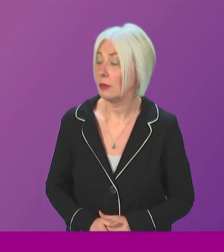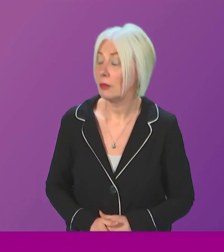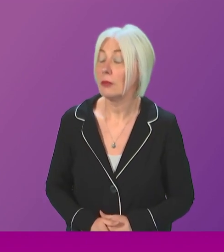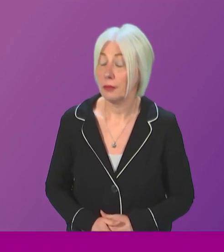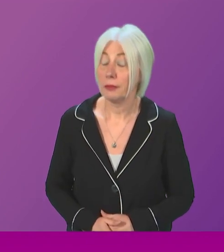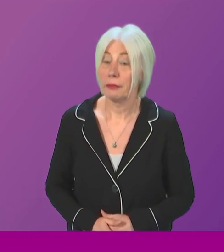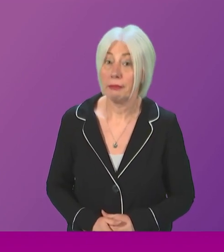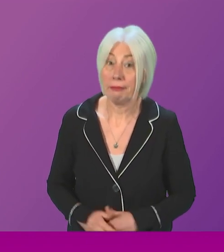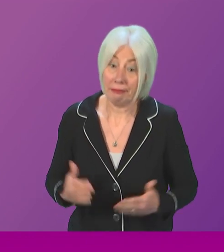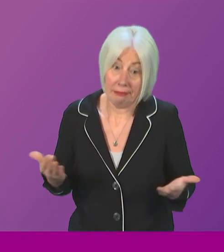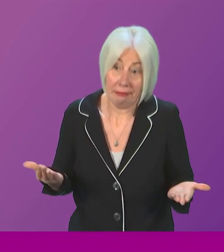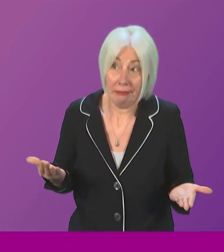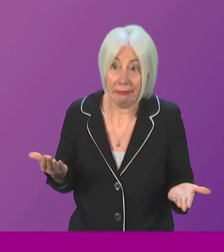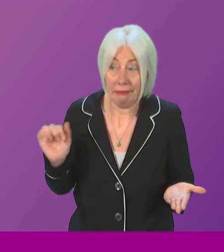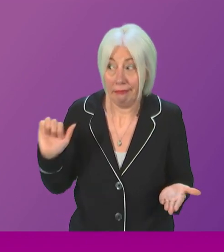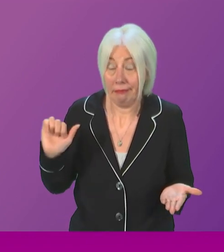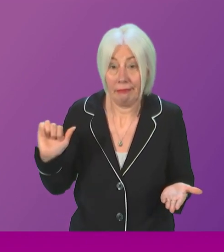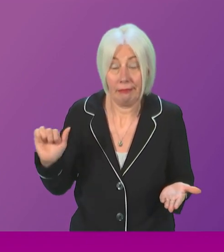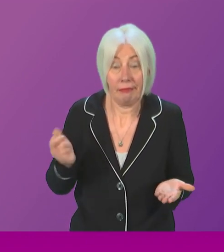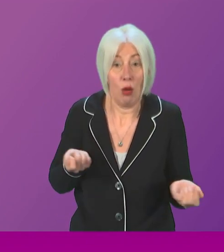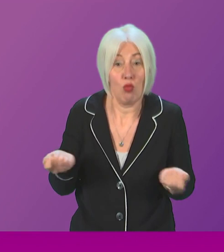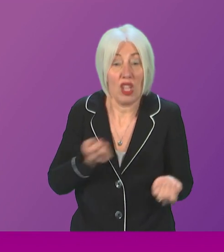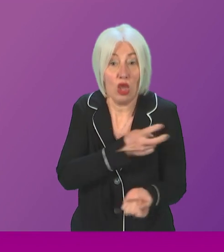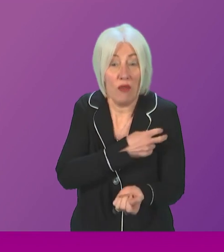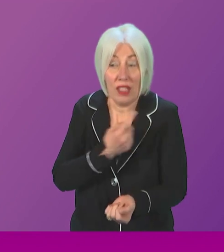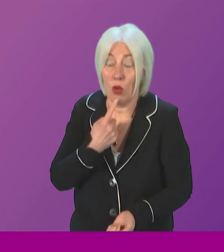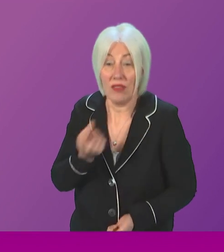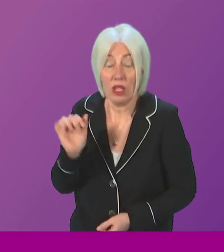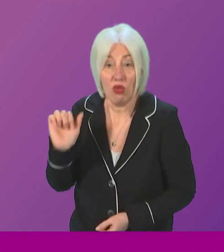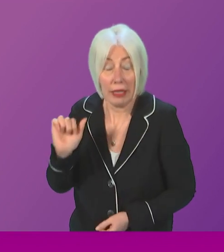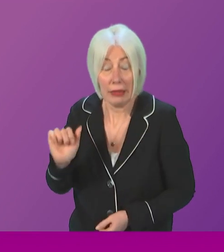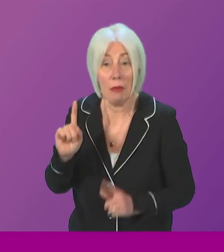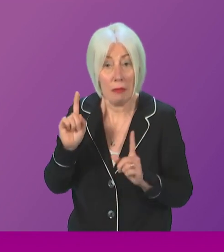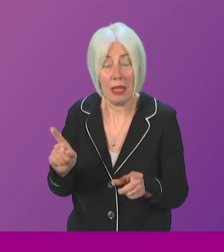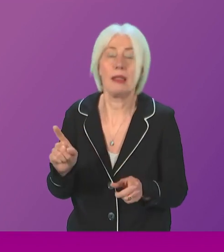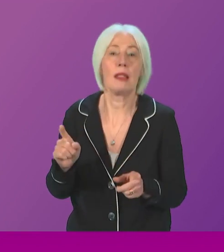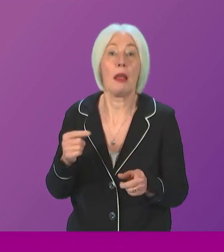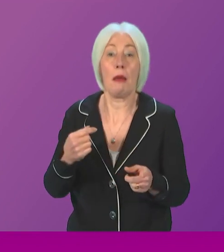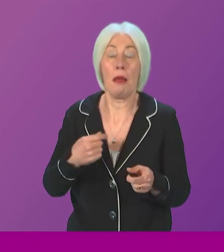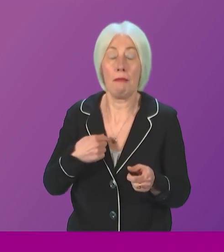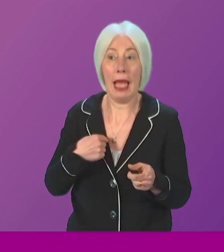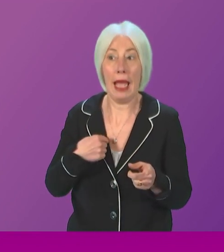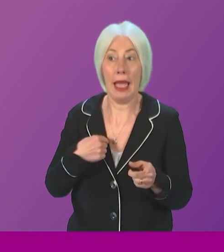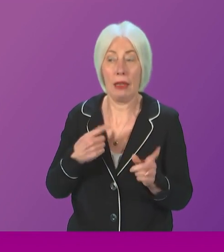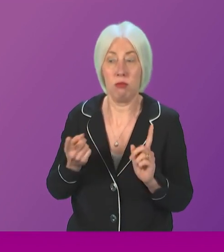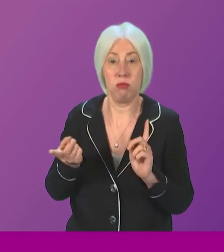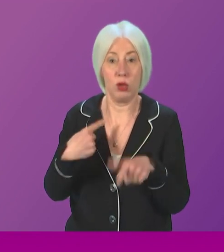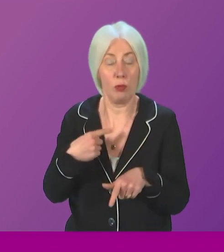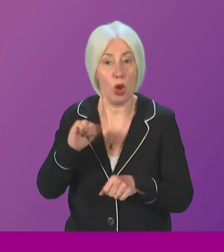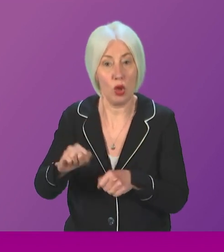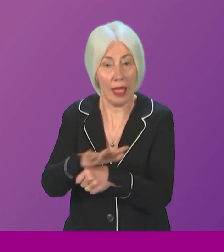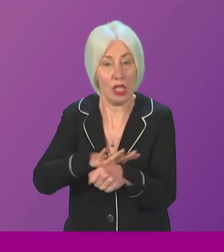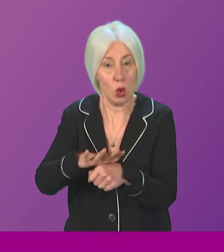And with that caveat in place, planning officer, let me also say that in my reaction to that case, I can